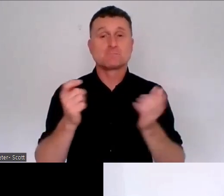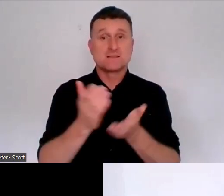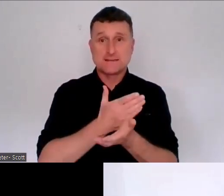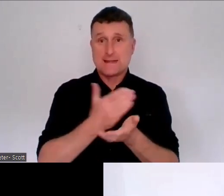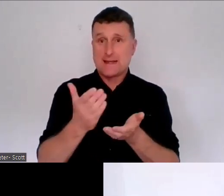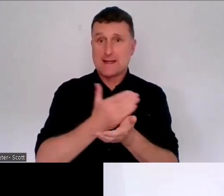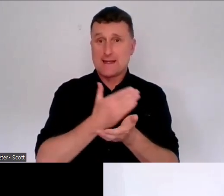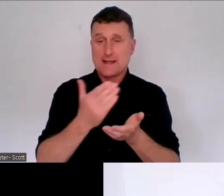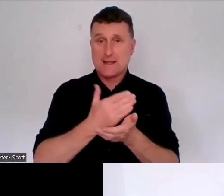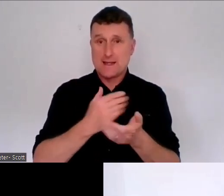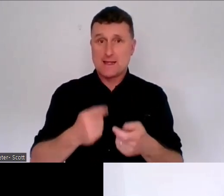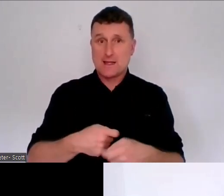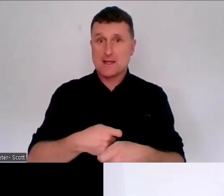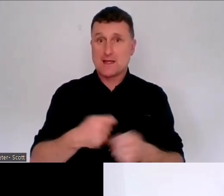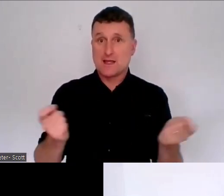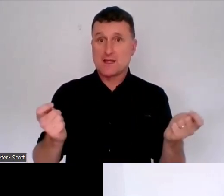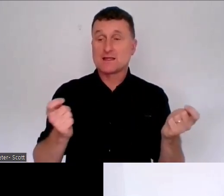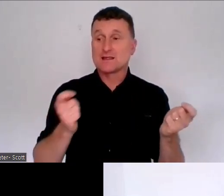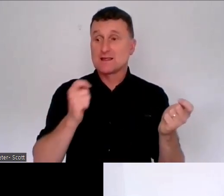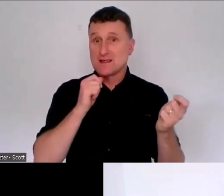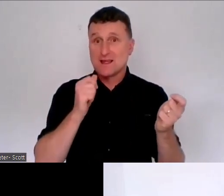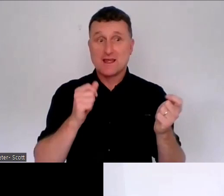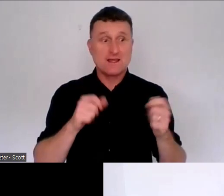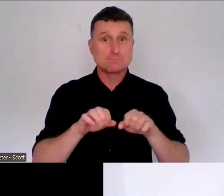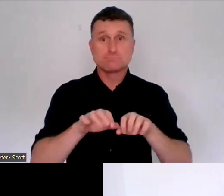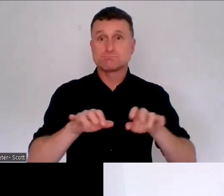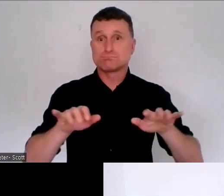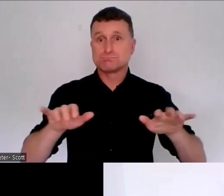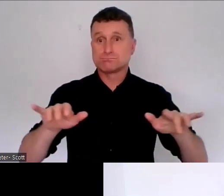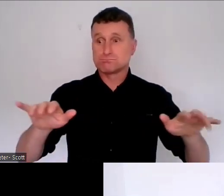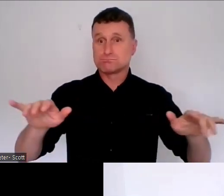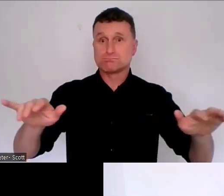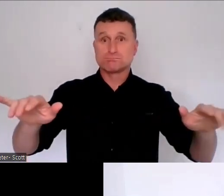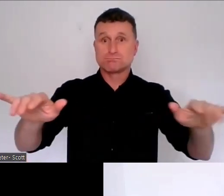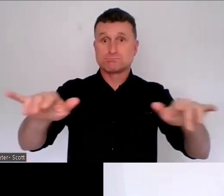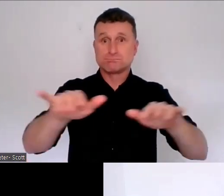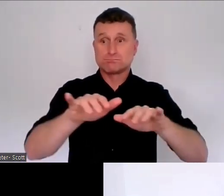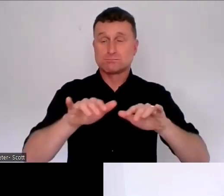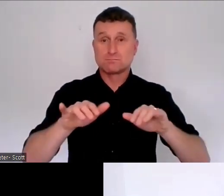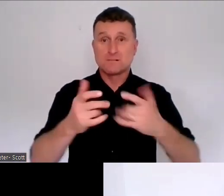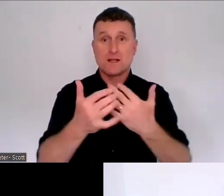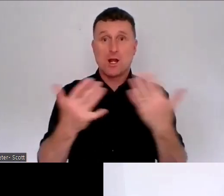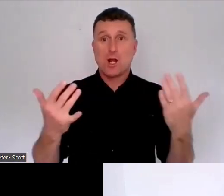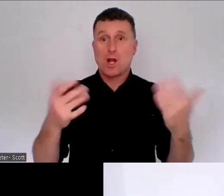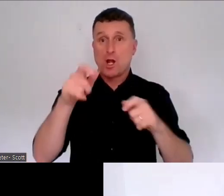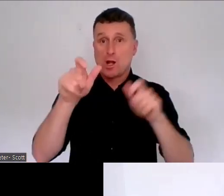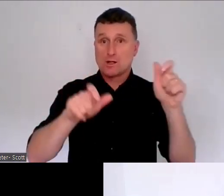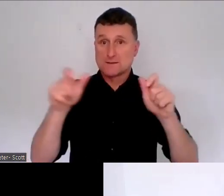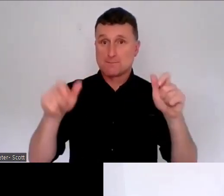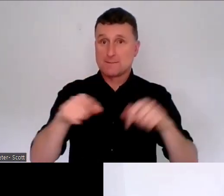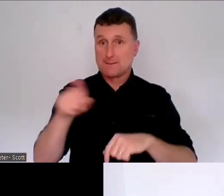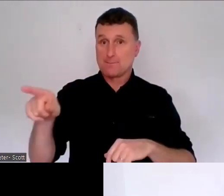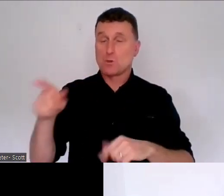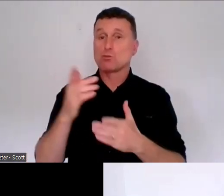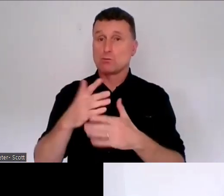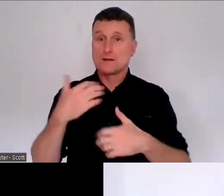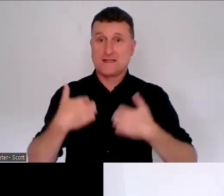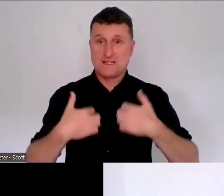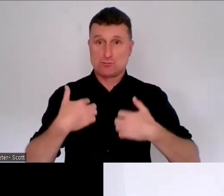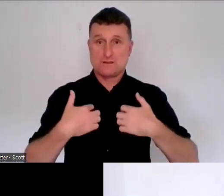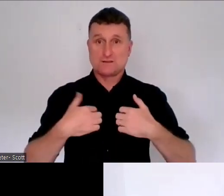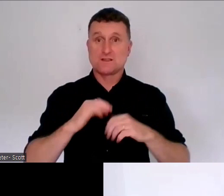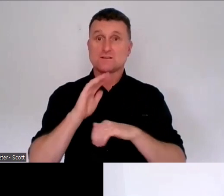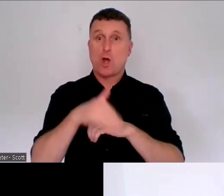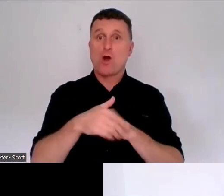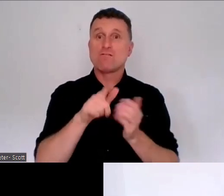materials as far and wide as possible. But there's there's lots of people that have an interest in this area. And